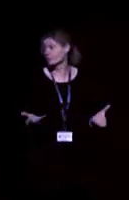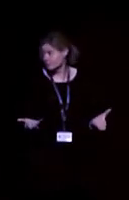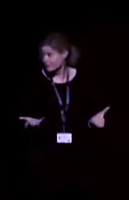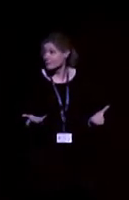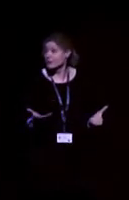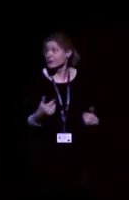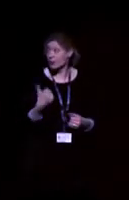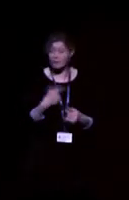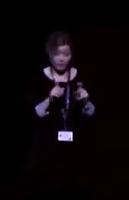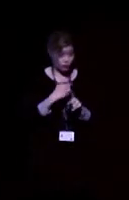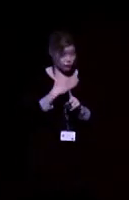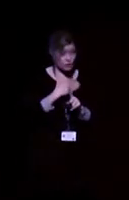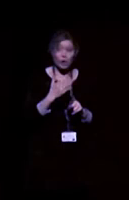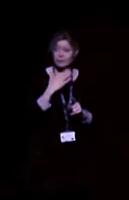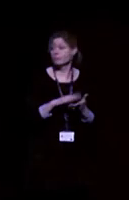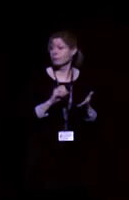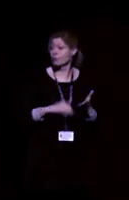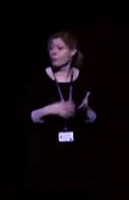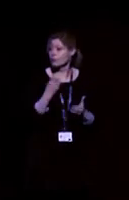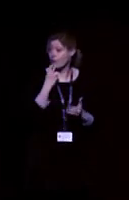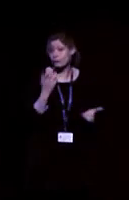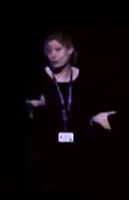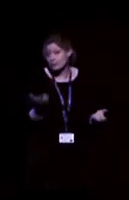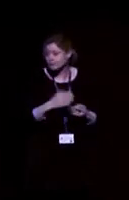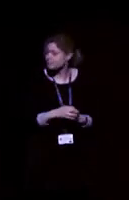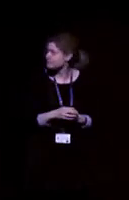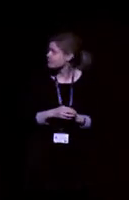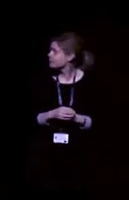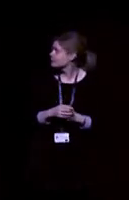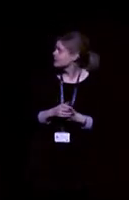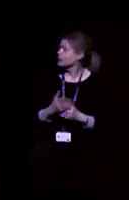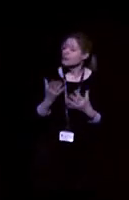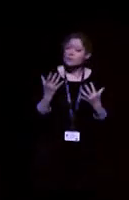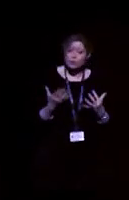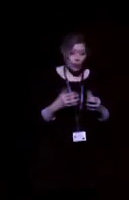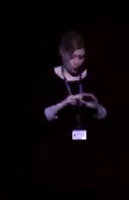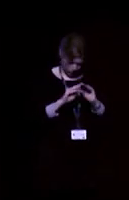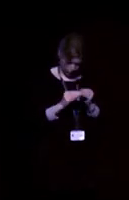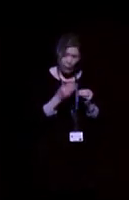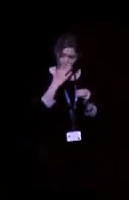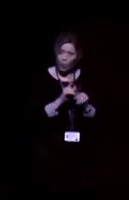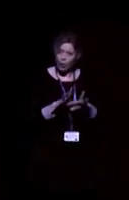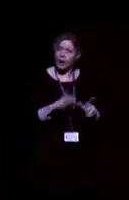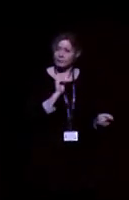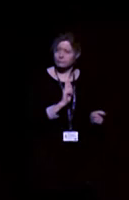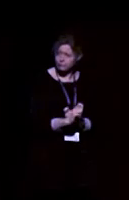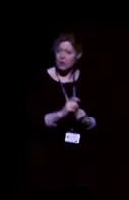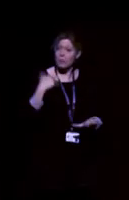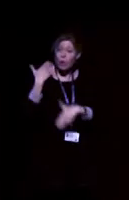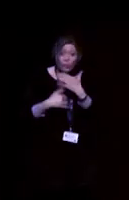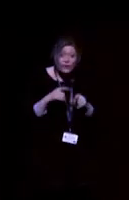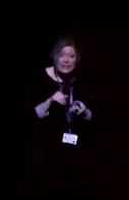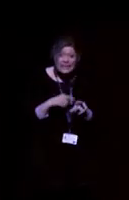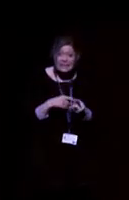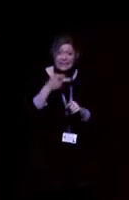So, that's the main change in what hearing aids would look like. But there's been a massive change in technology over the years in what hearing aids